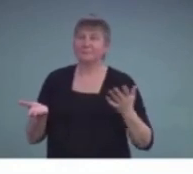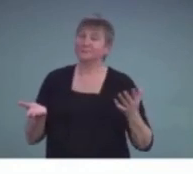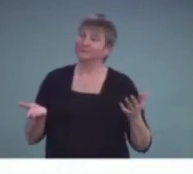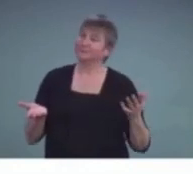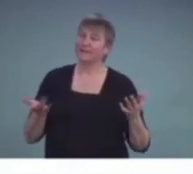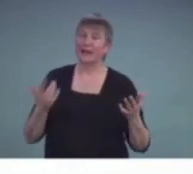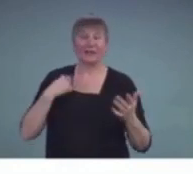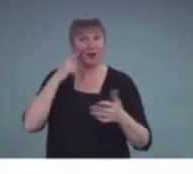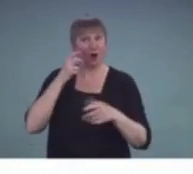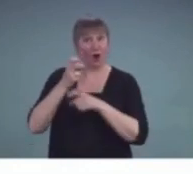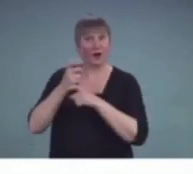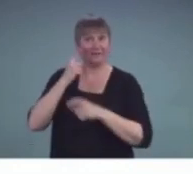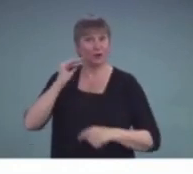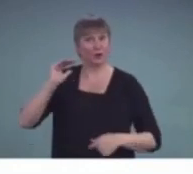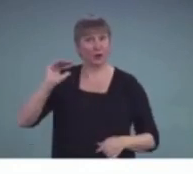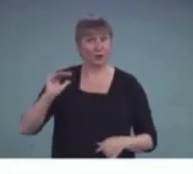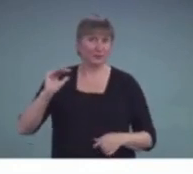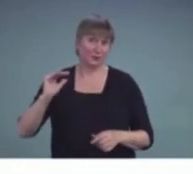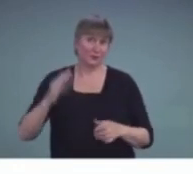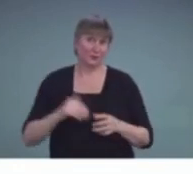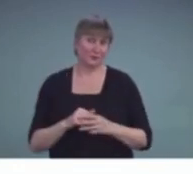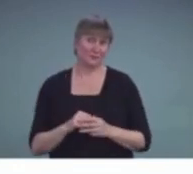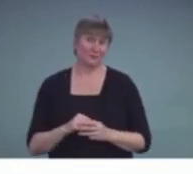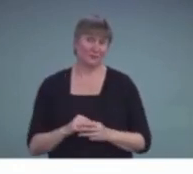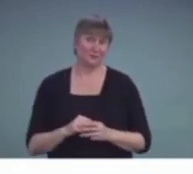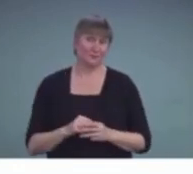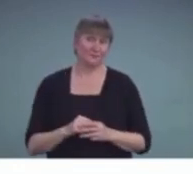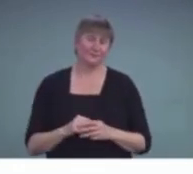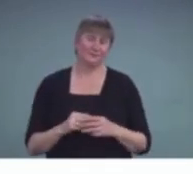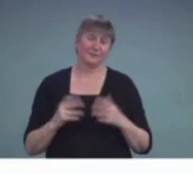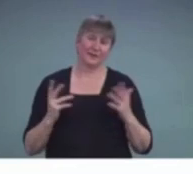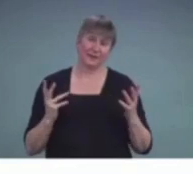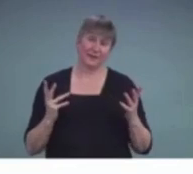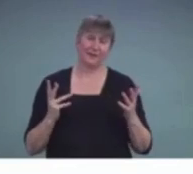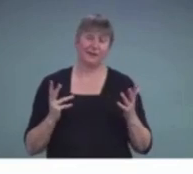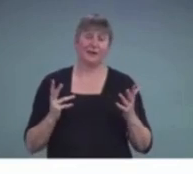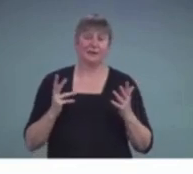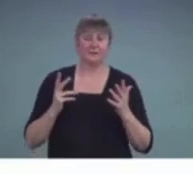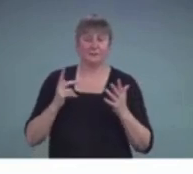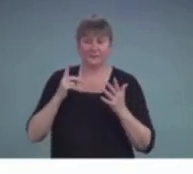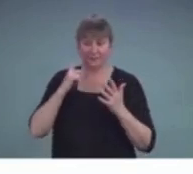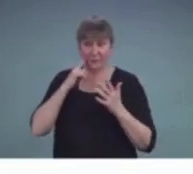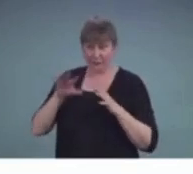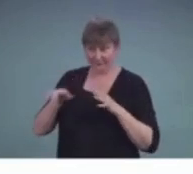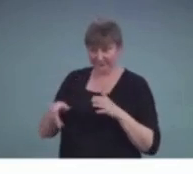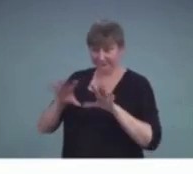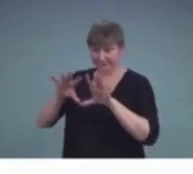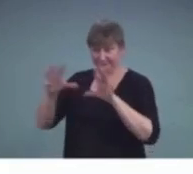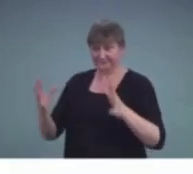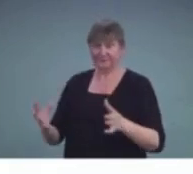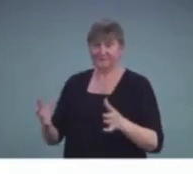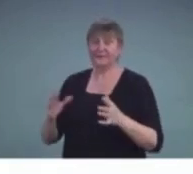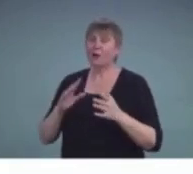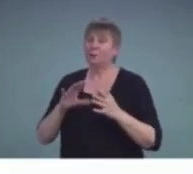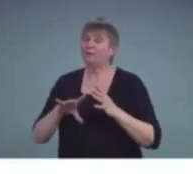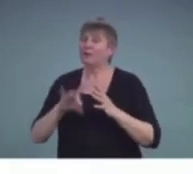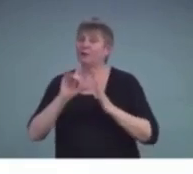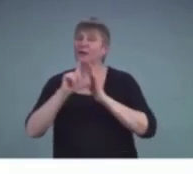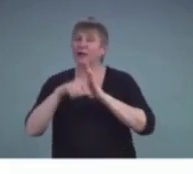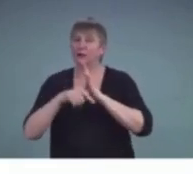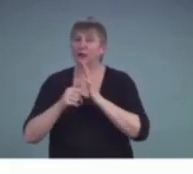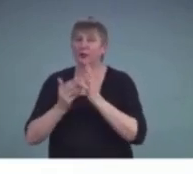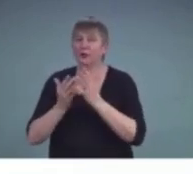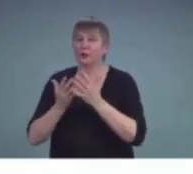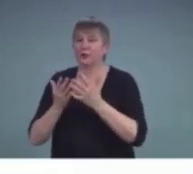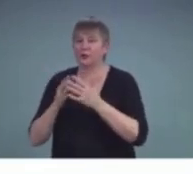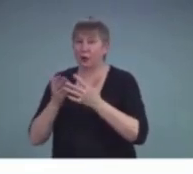or a person. And so I think in this case, and, you we found later on, too, through counseling, that,